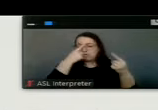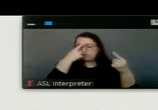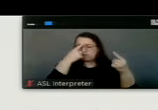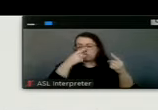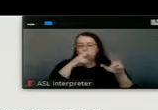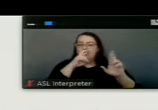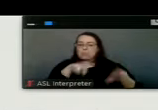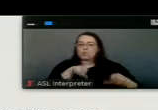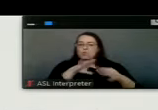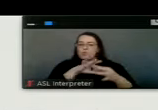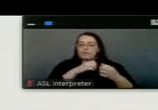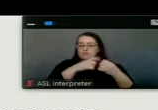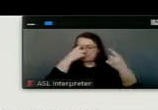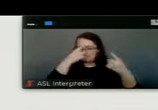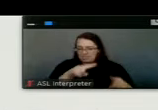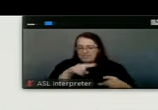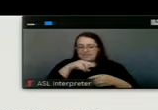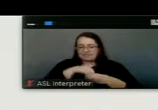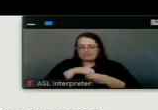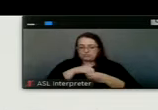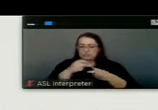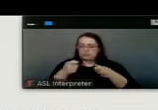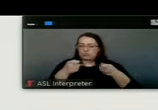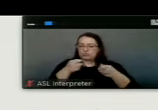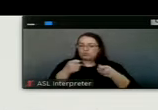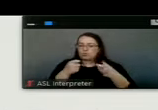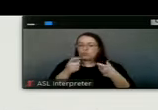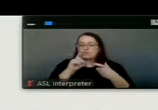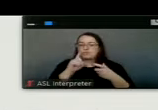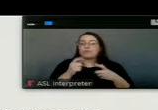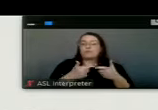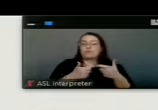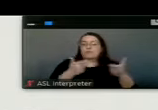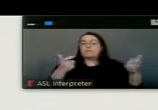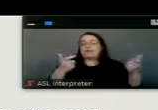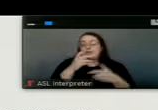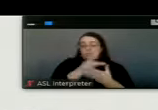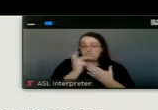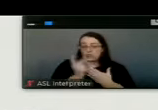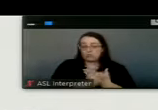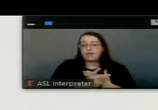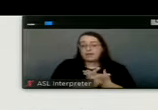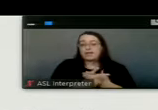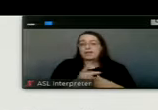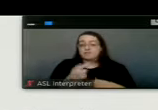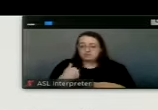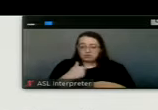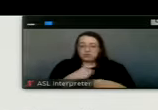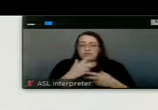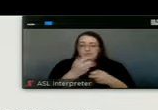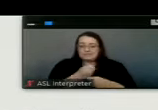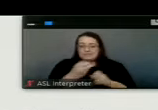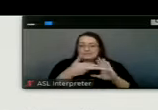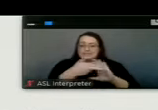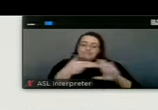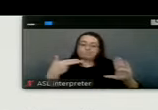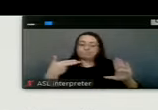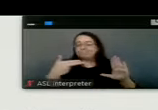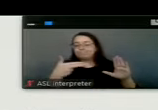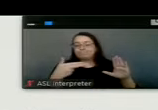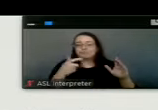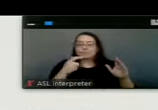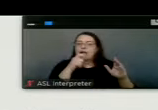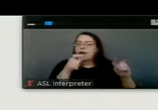a report on compliance and internal controls over the major programs. And we also received an unmodified,